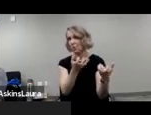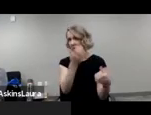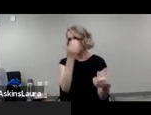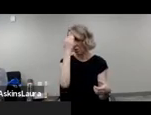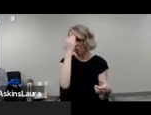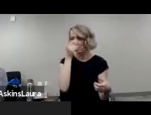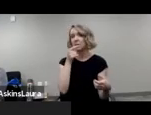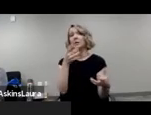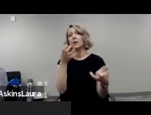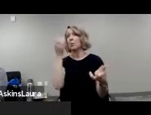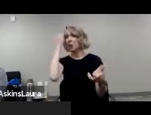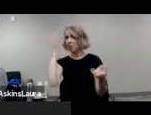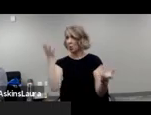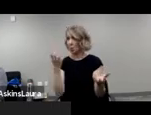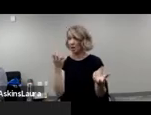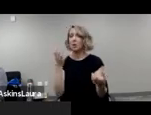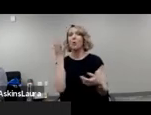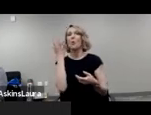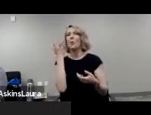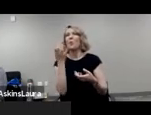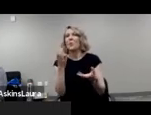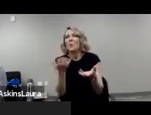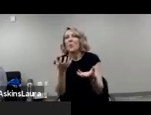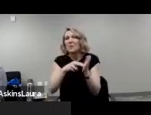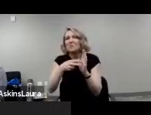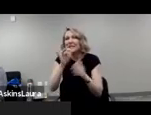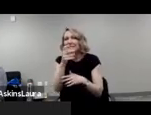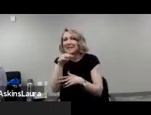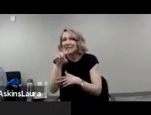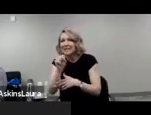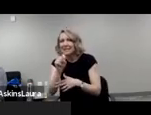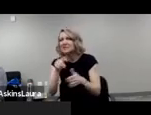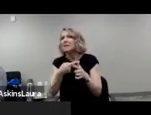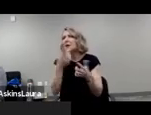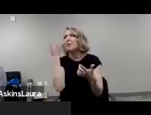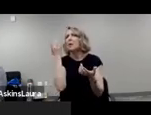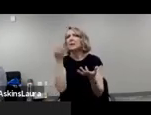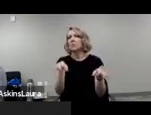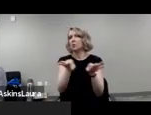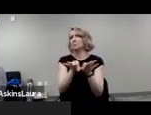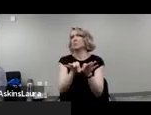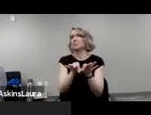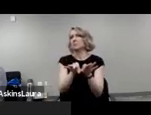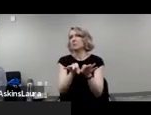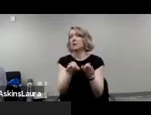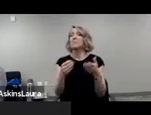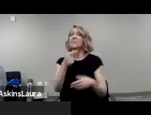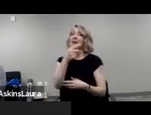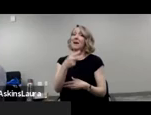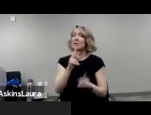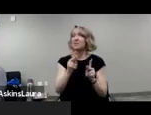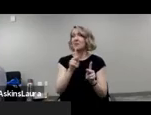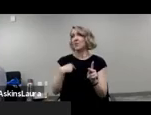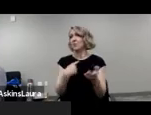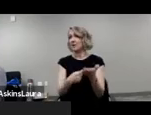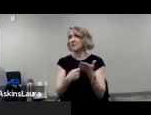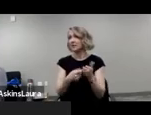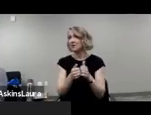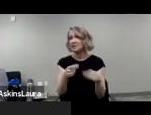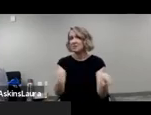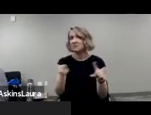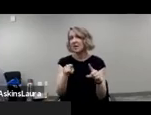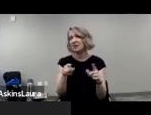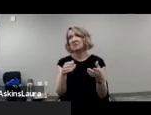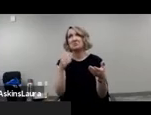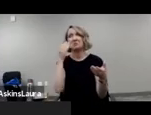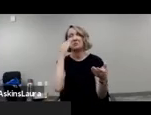important. So only a few of the people we talked to knew much about the census. About half of them had heard about it, but only